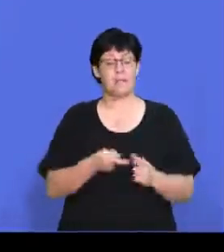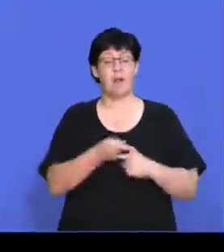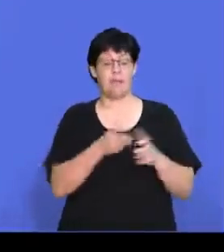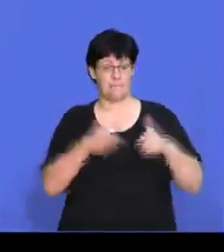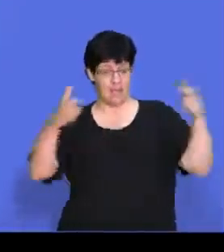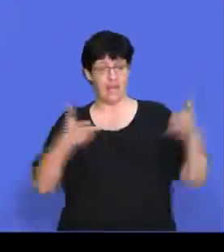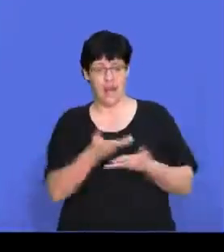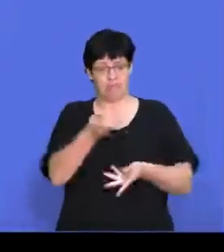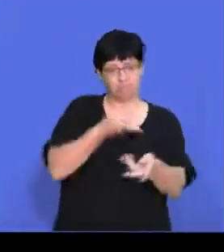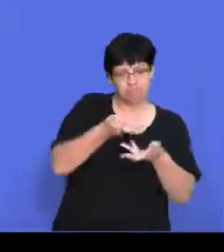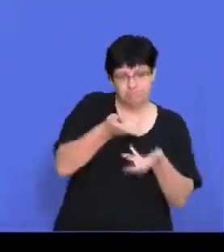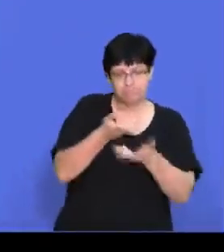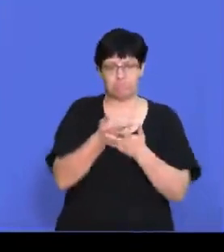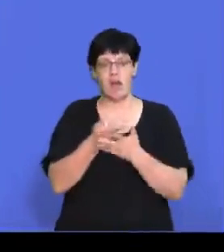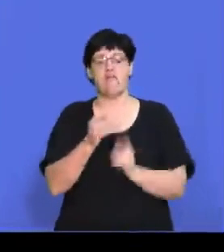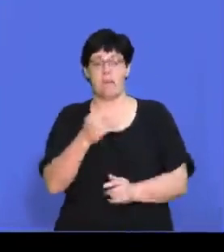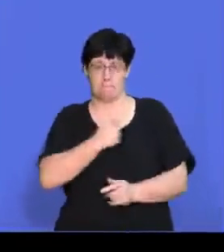prices in their favor.